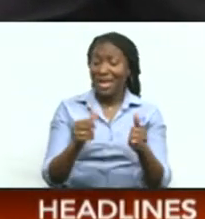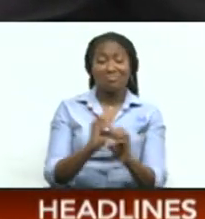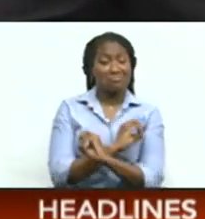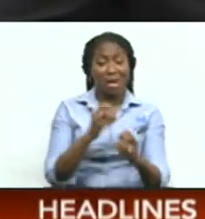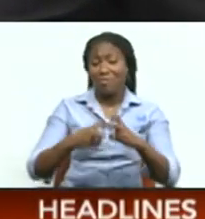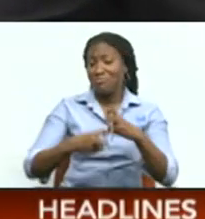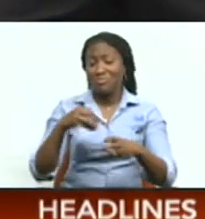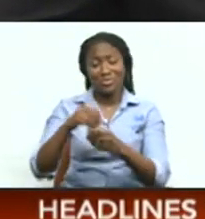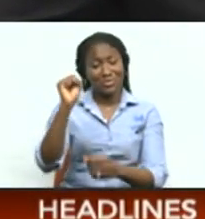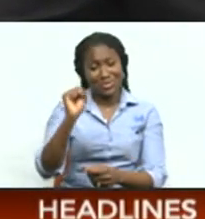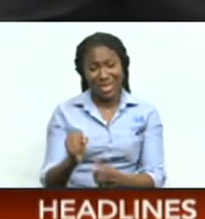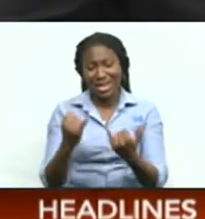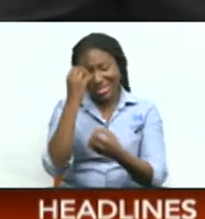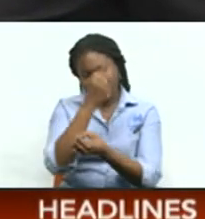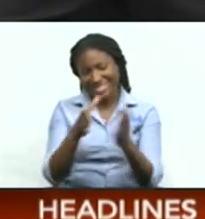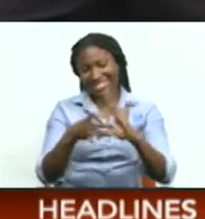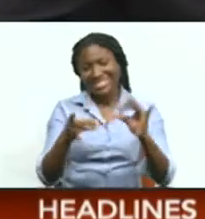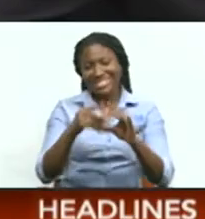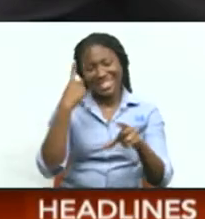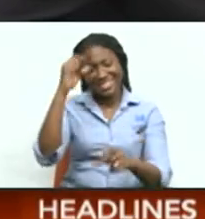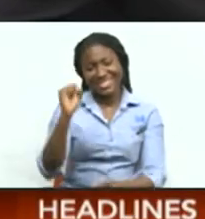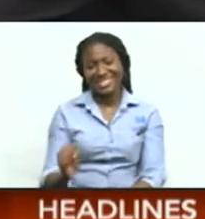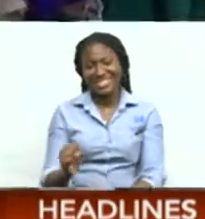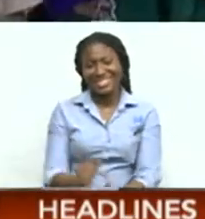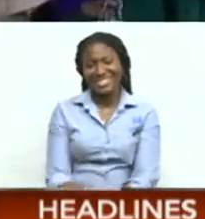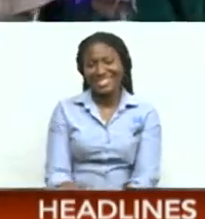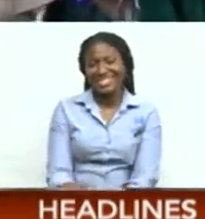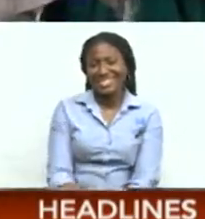hiccups. Cameraman Ivan Tulsi and Radica De Silva report.